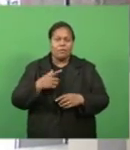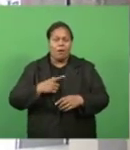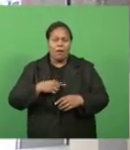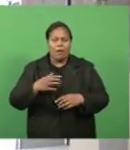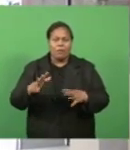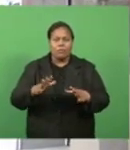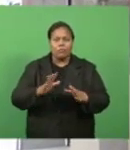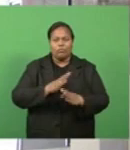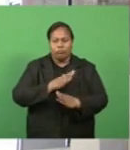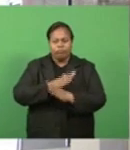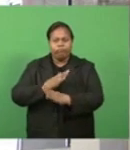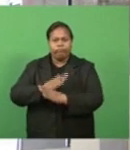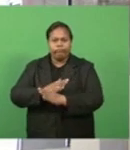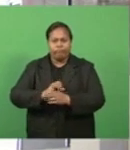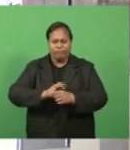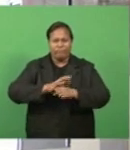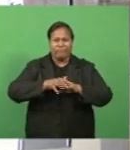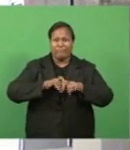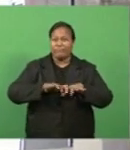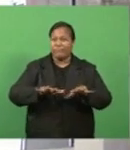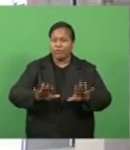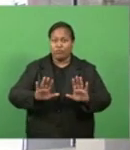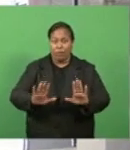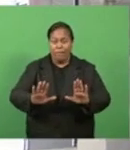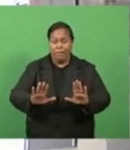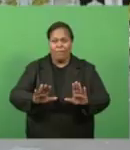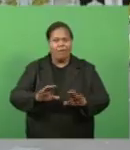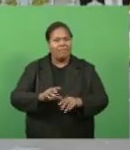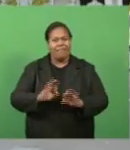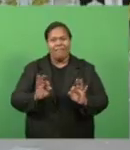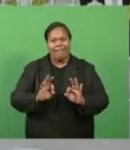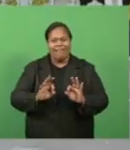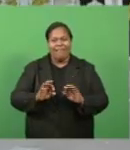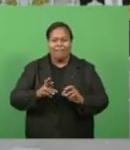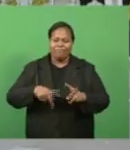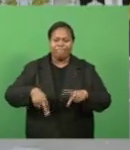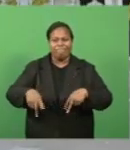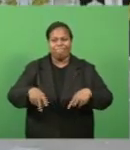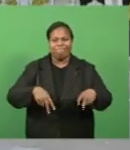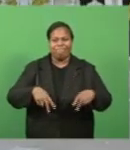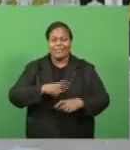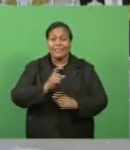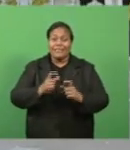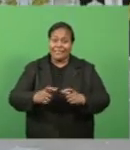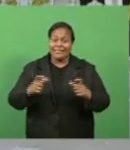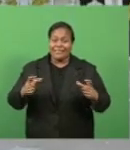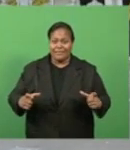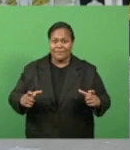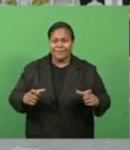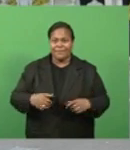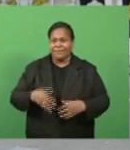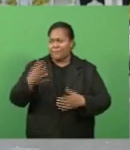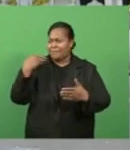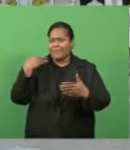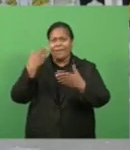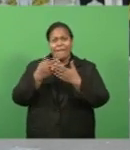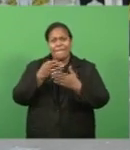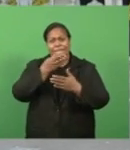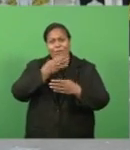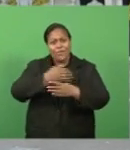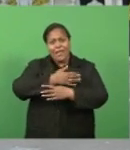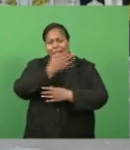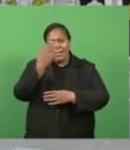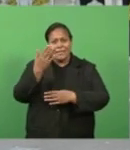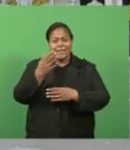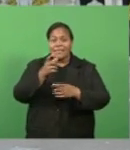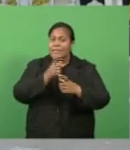to be working, as there was hardly any movement in the city. Over the past few days, the city has been looking nearly deserted